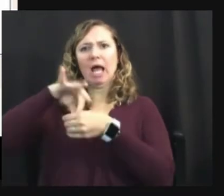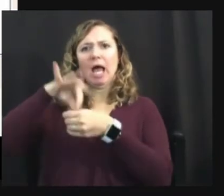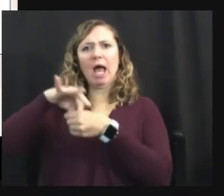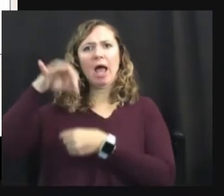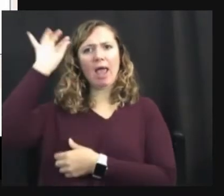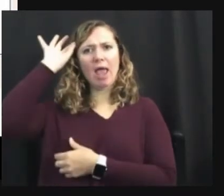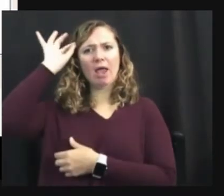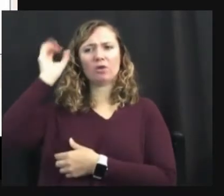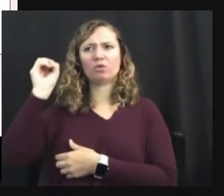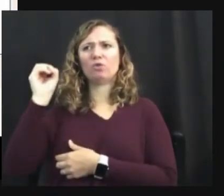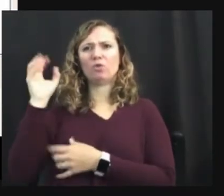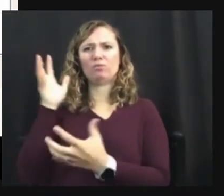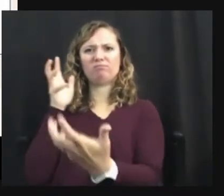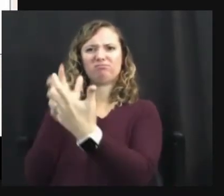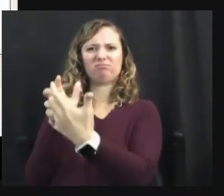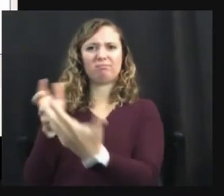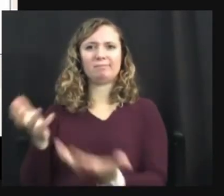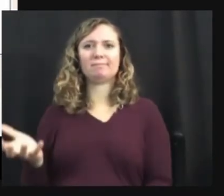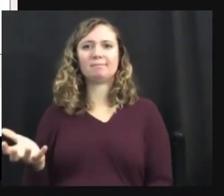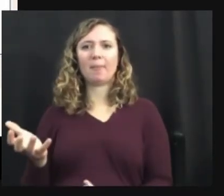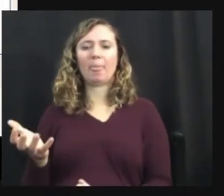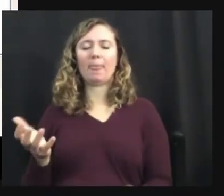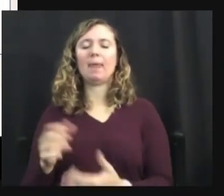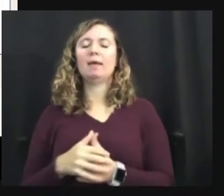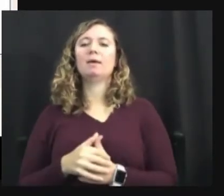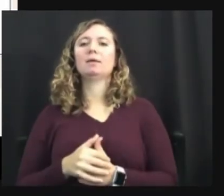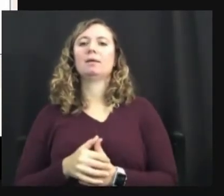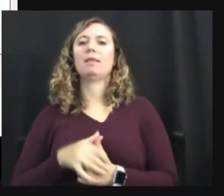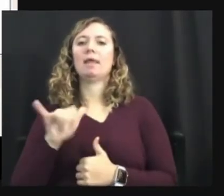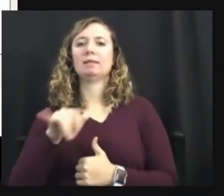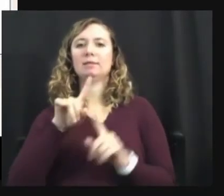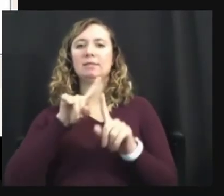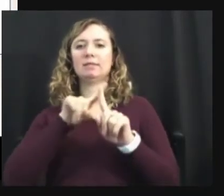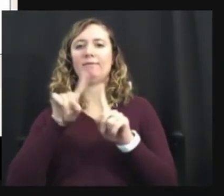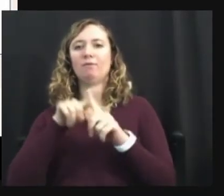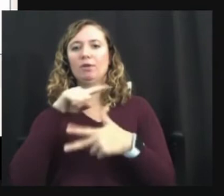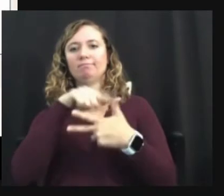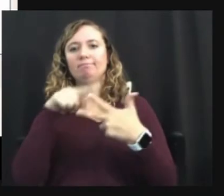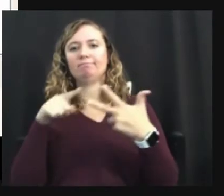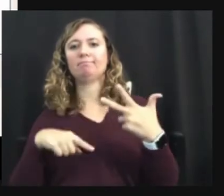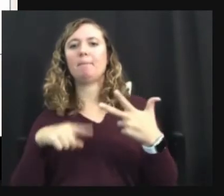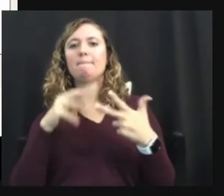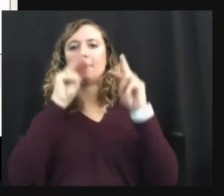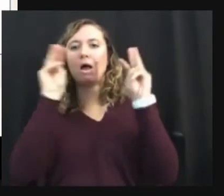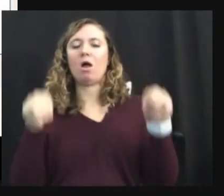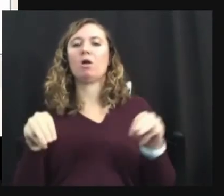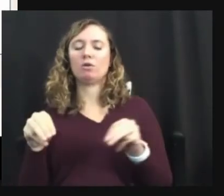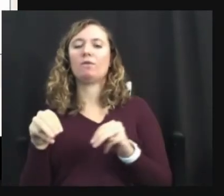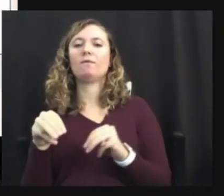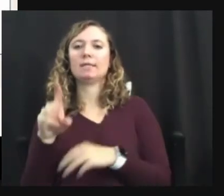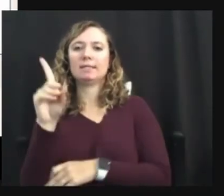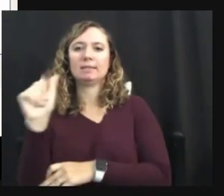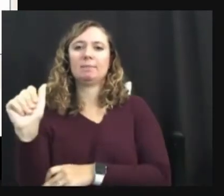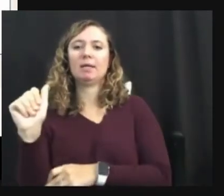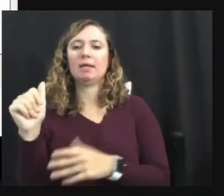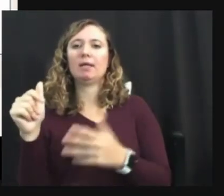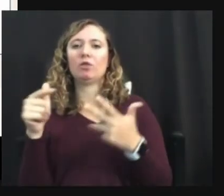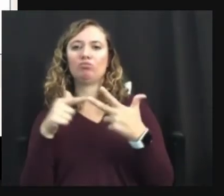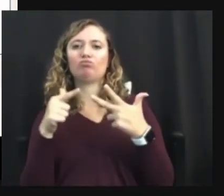So this is, this is the different models of disability and the social model of disability is very much tied to